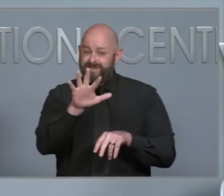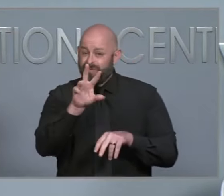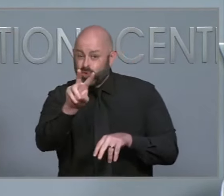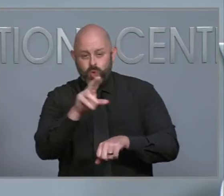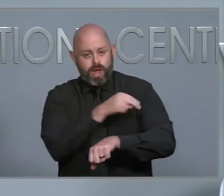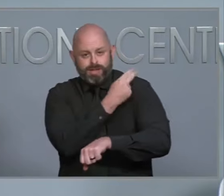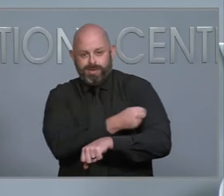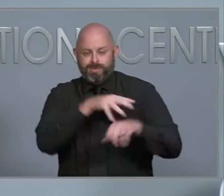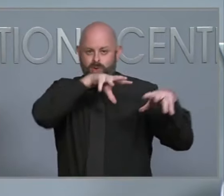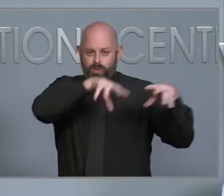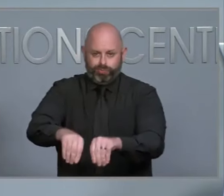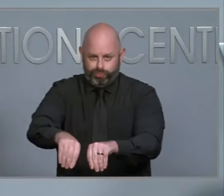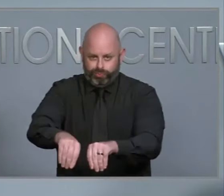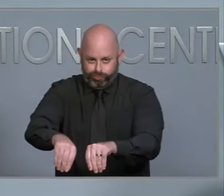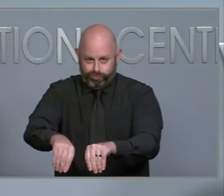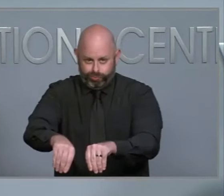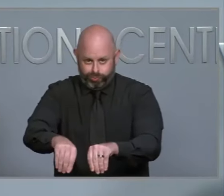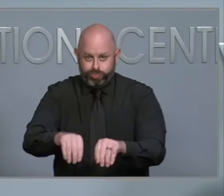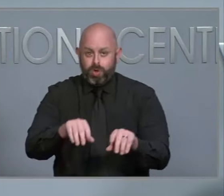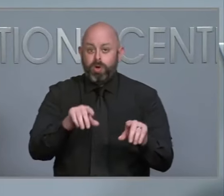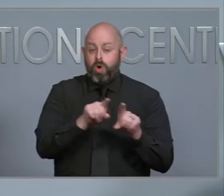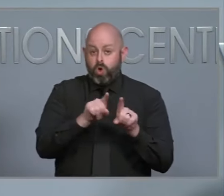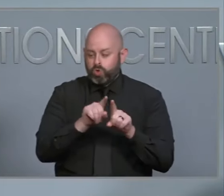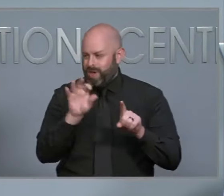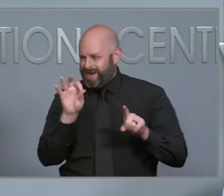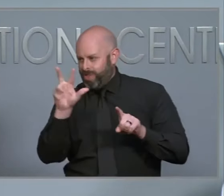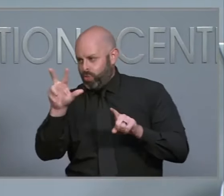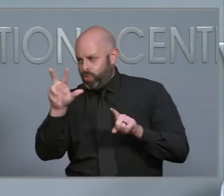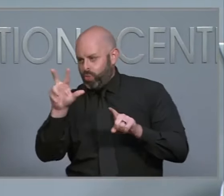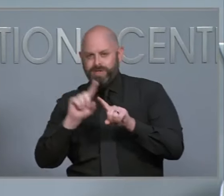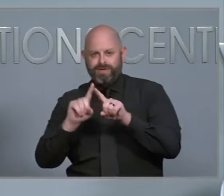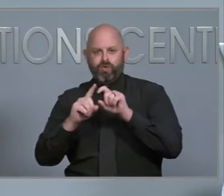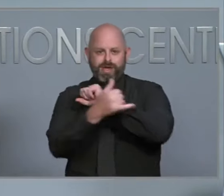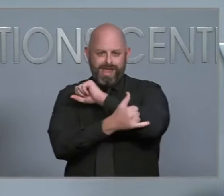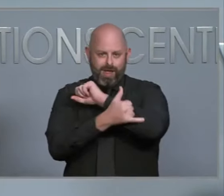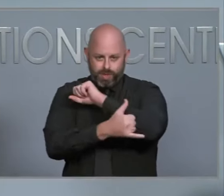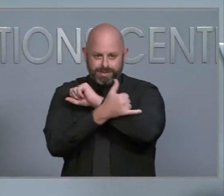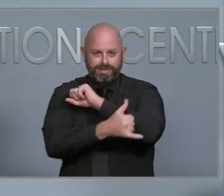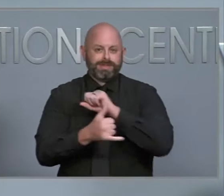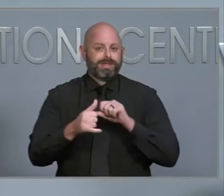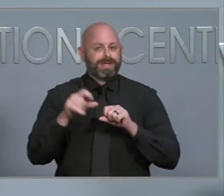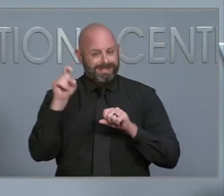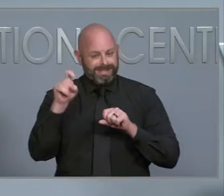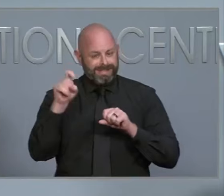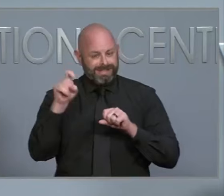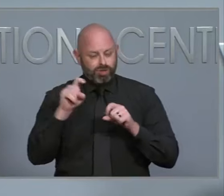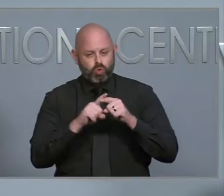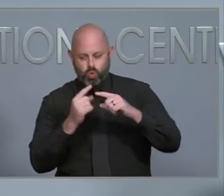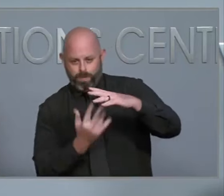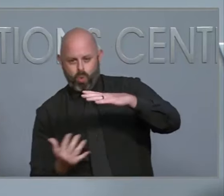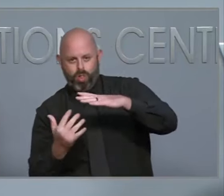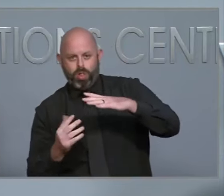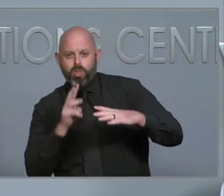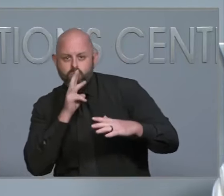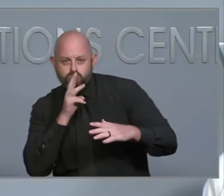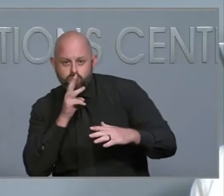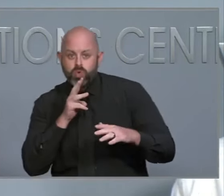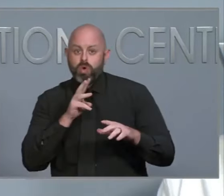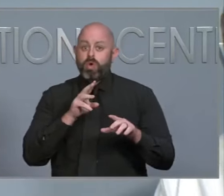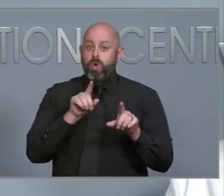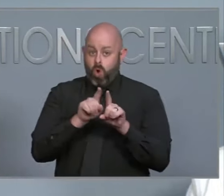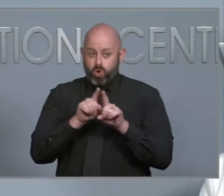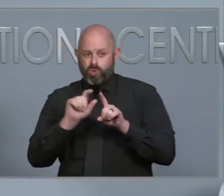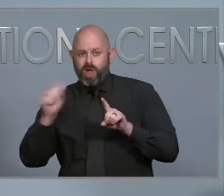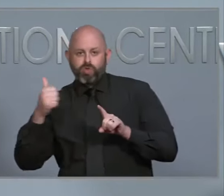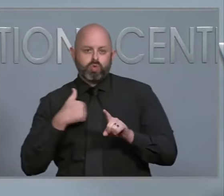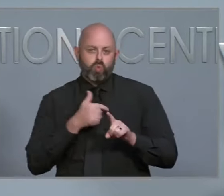systems that are on a boil water advisory. And of those, 33 are awaiting test results to clear that advisory. We